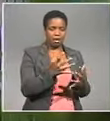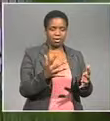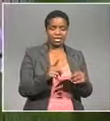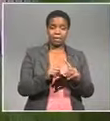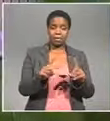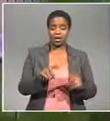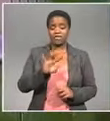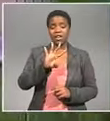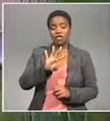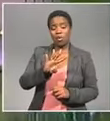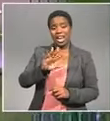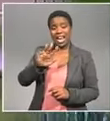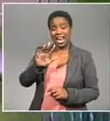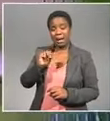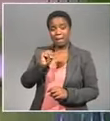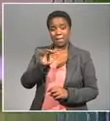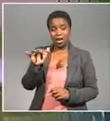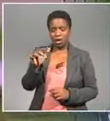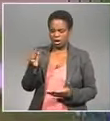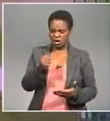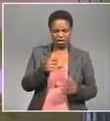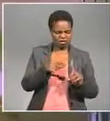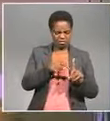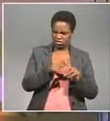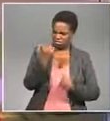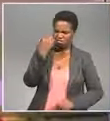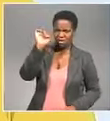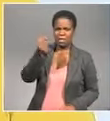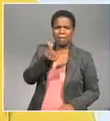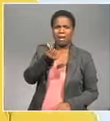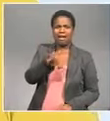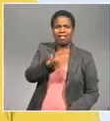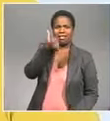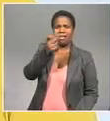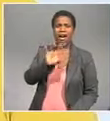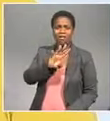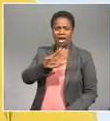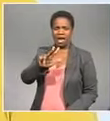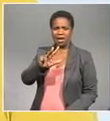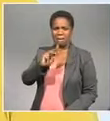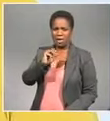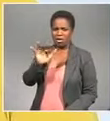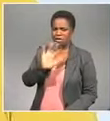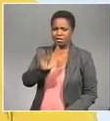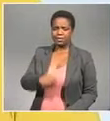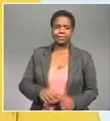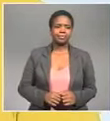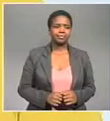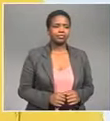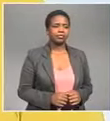rumored 49 million rand on offer has been rejected the determination of the CEO